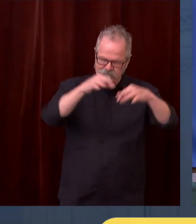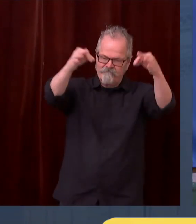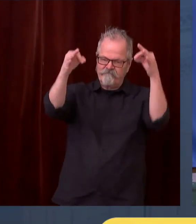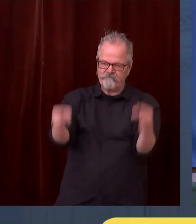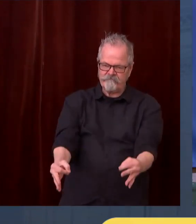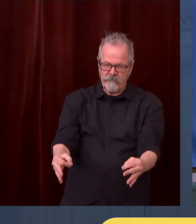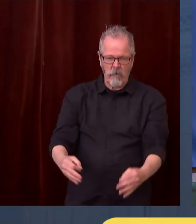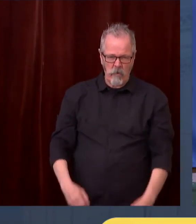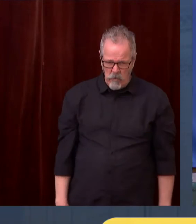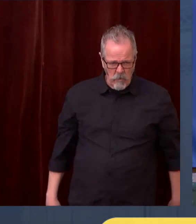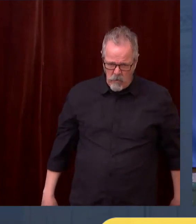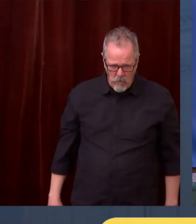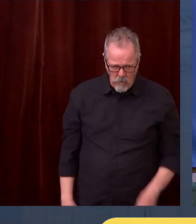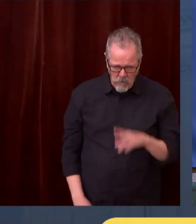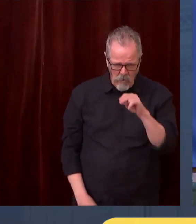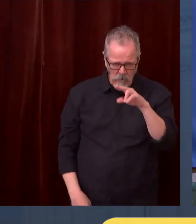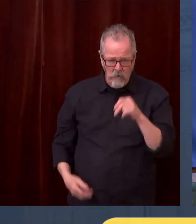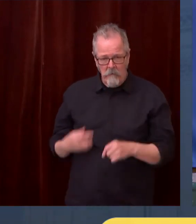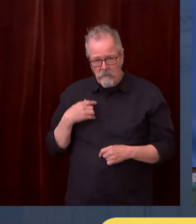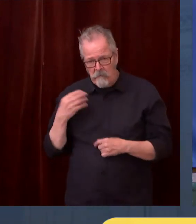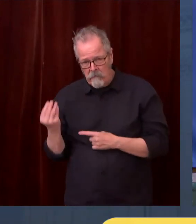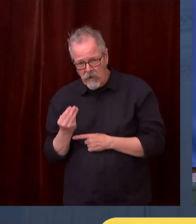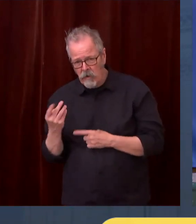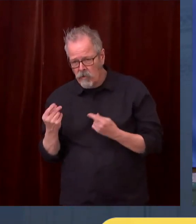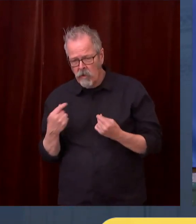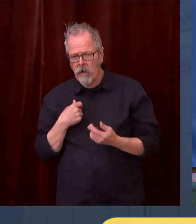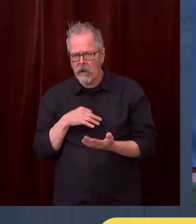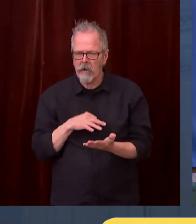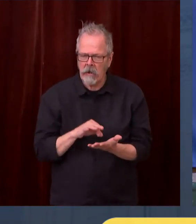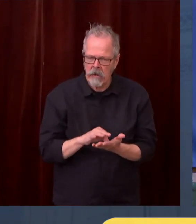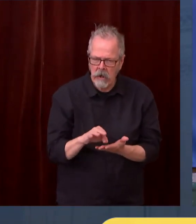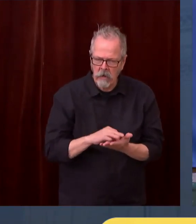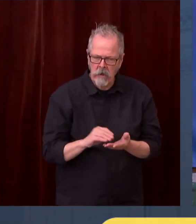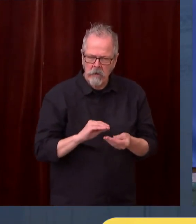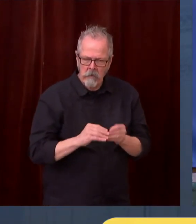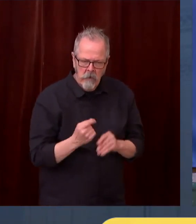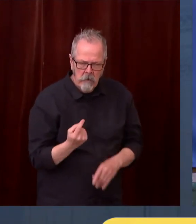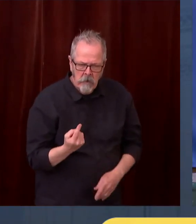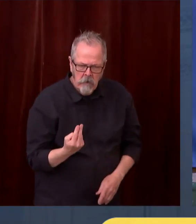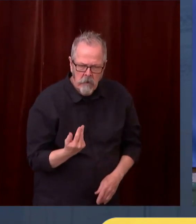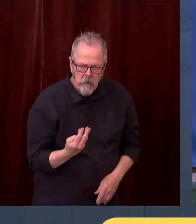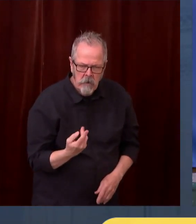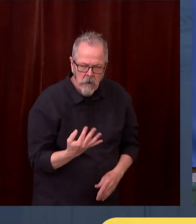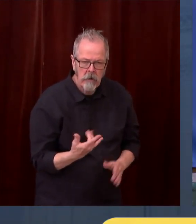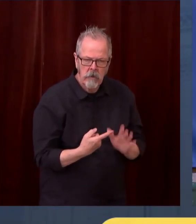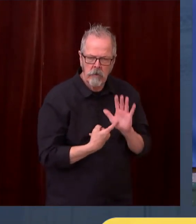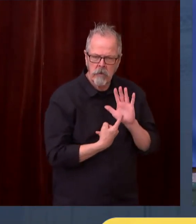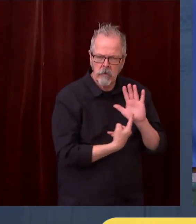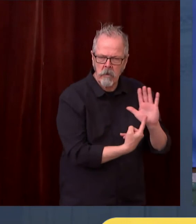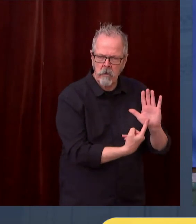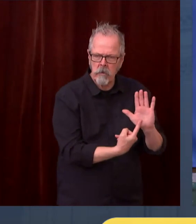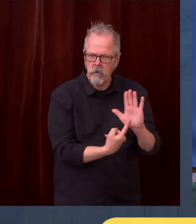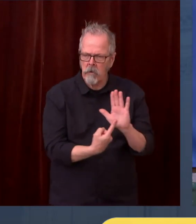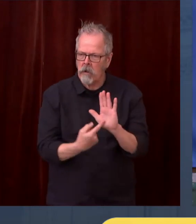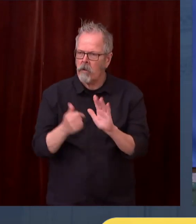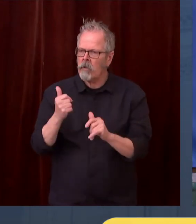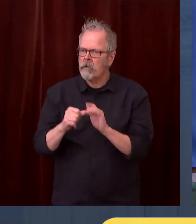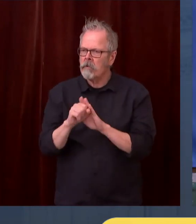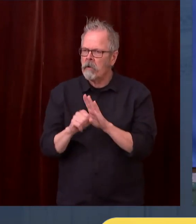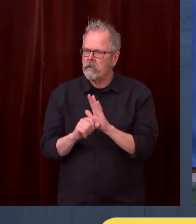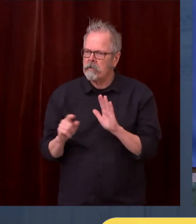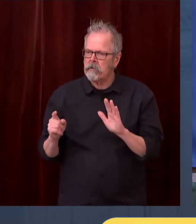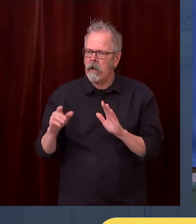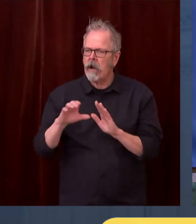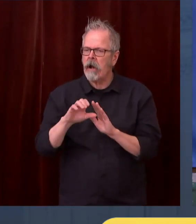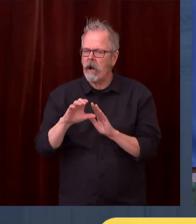the dashboard, and you will see the numbers just as well as I do. So that's all